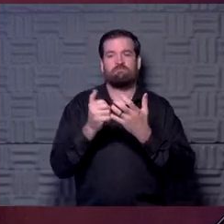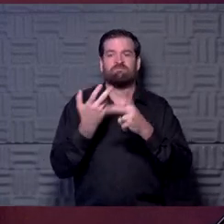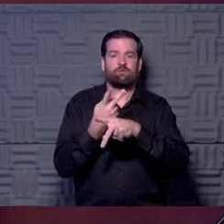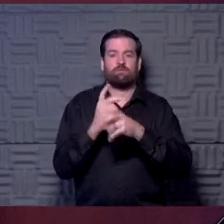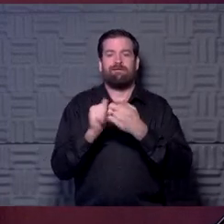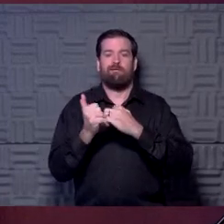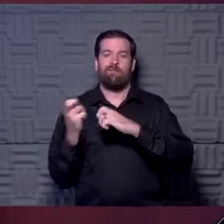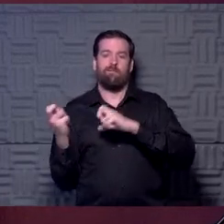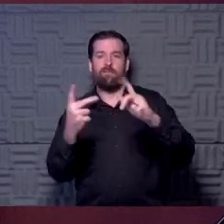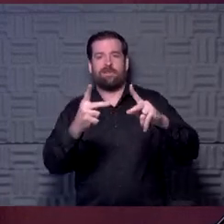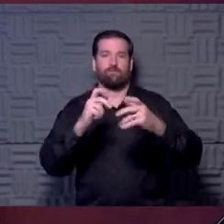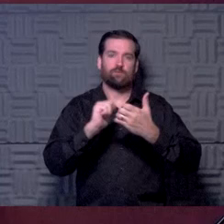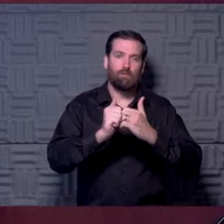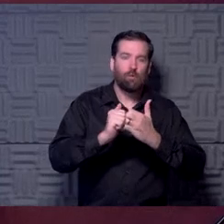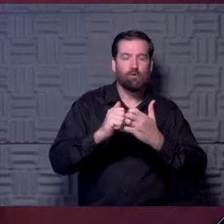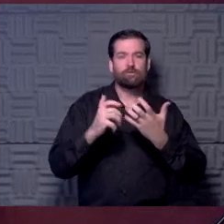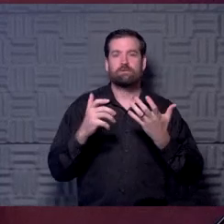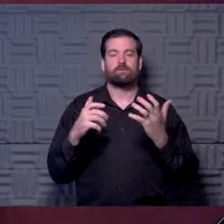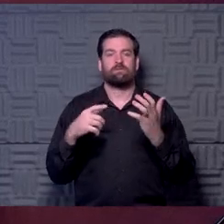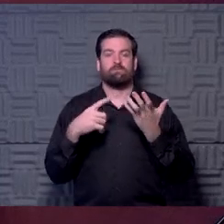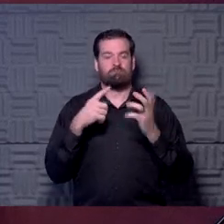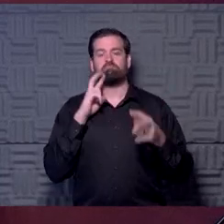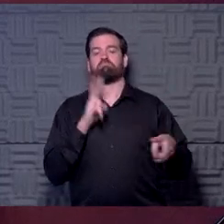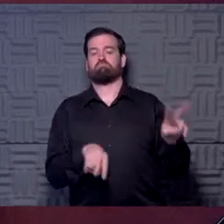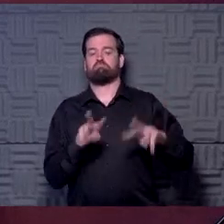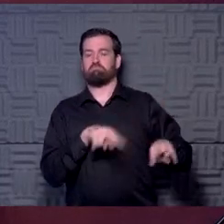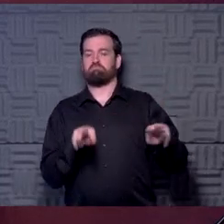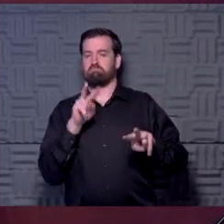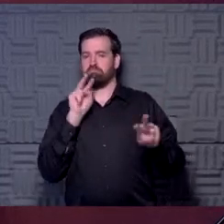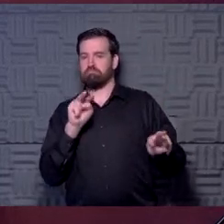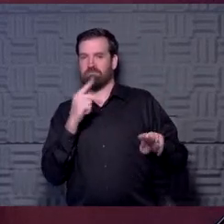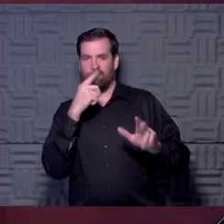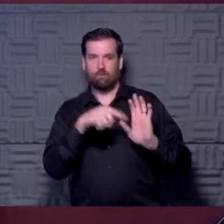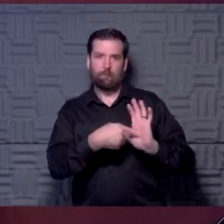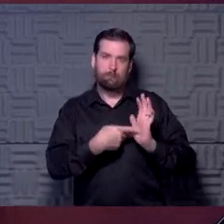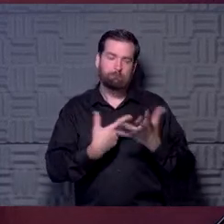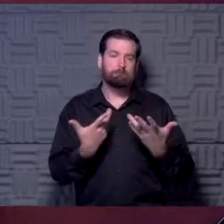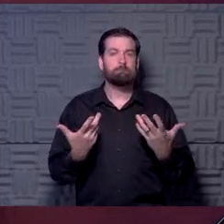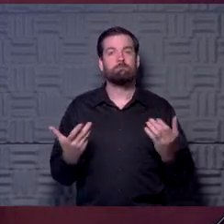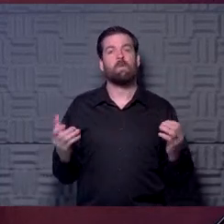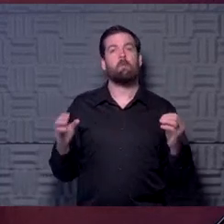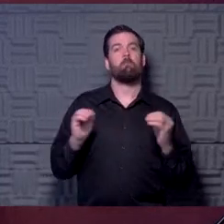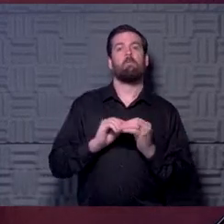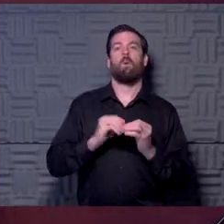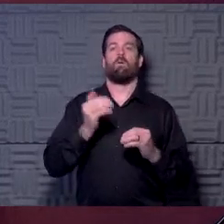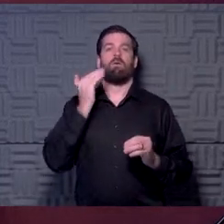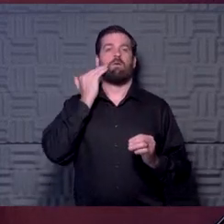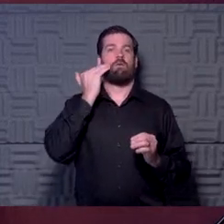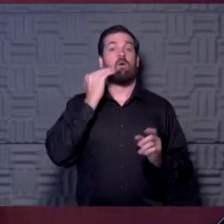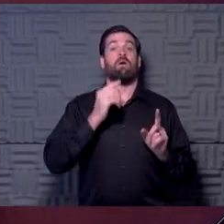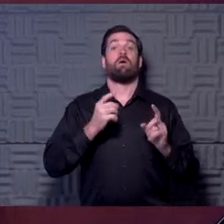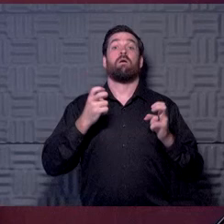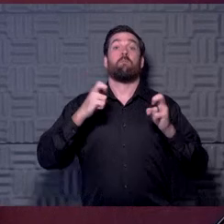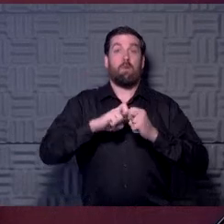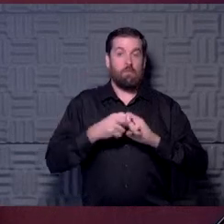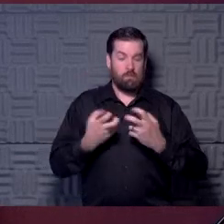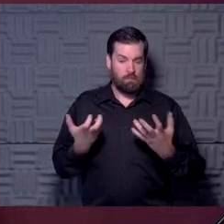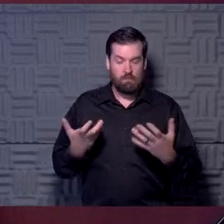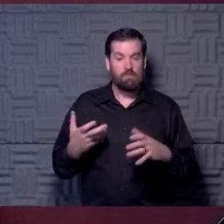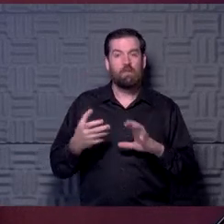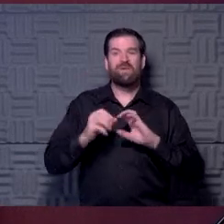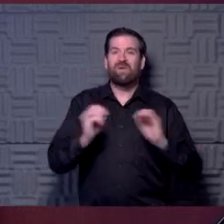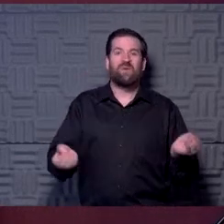monitor for symptoms and all this stuff. And I think, you know, we're a little bit more in tune to that. But the problem is, is having